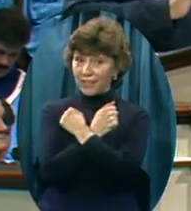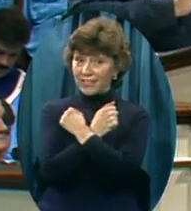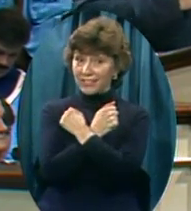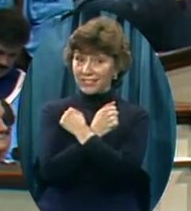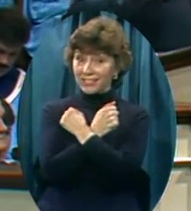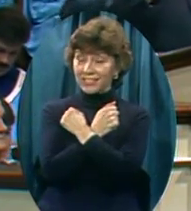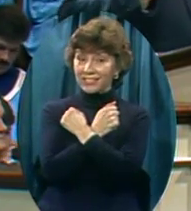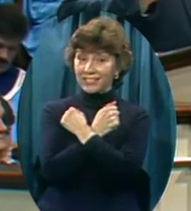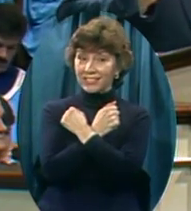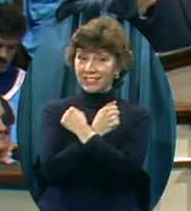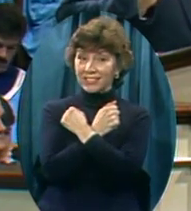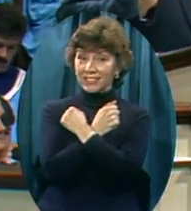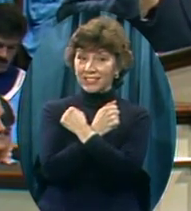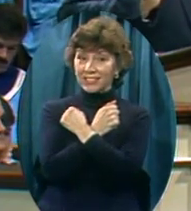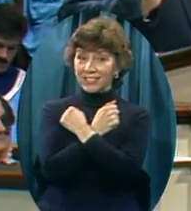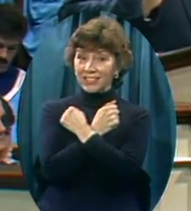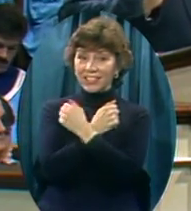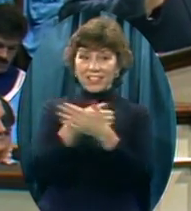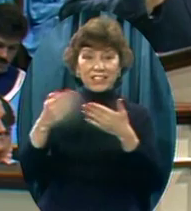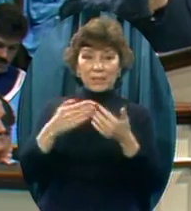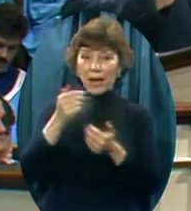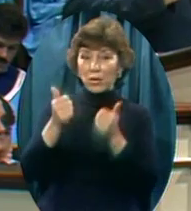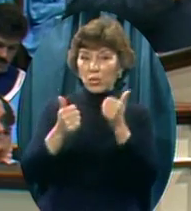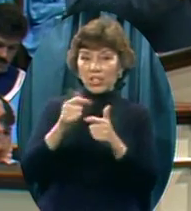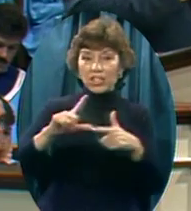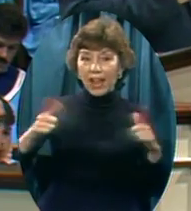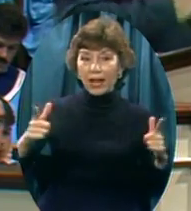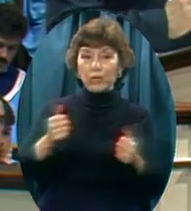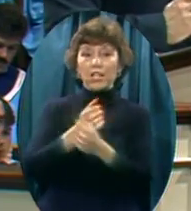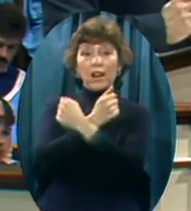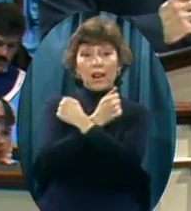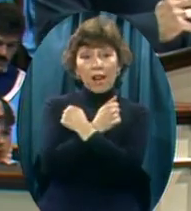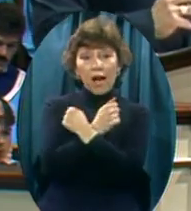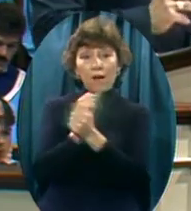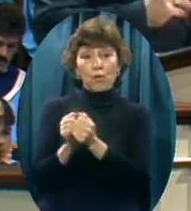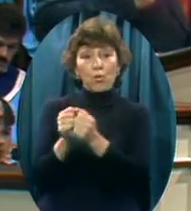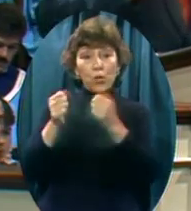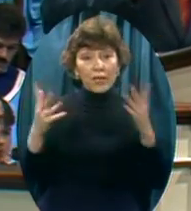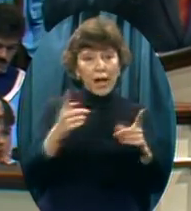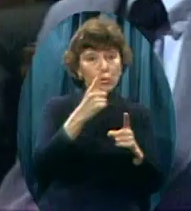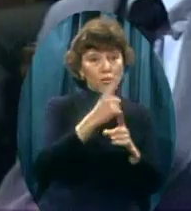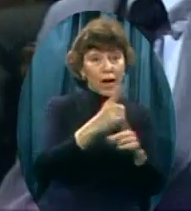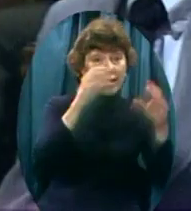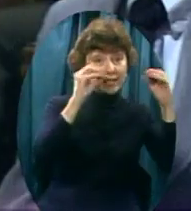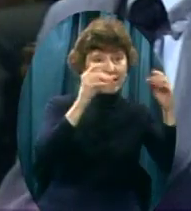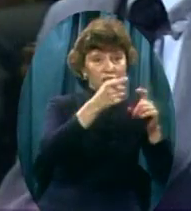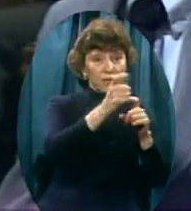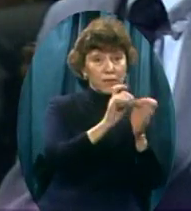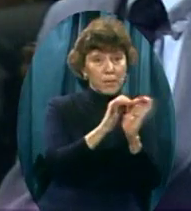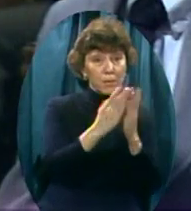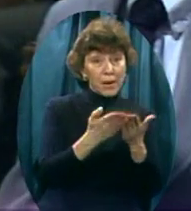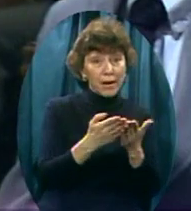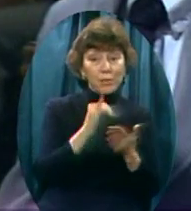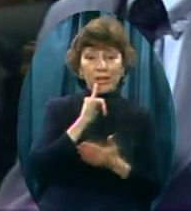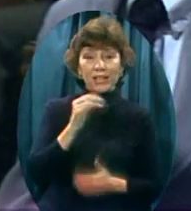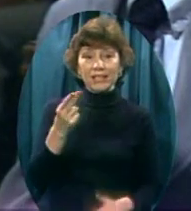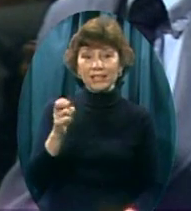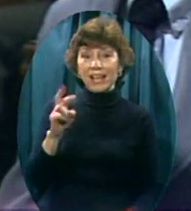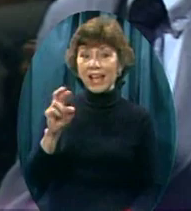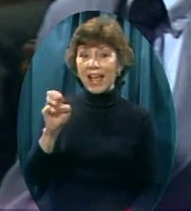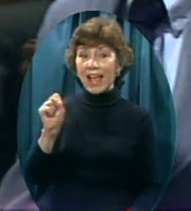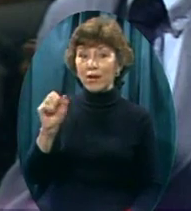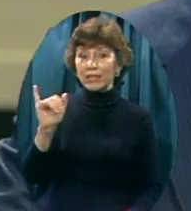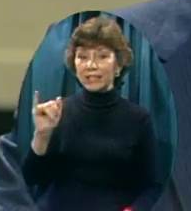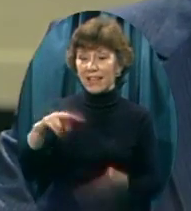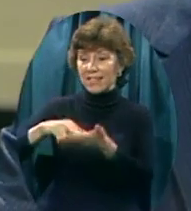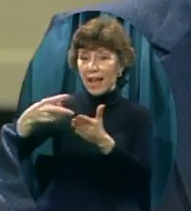That you nor Anybody else understands Love without theology Leads to outright heresy Eventually